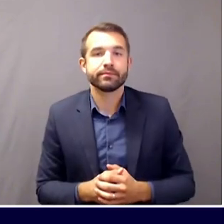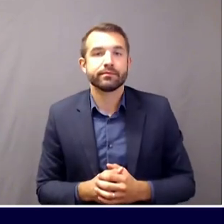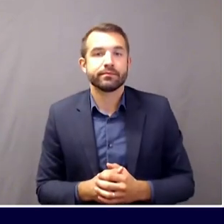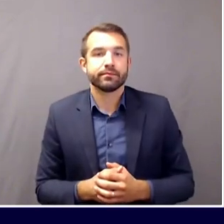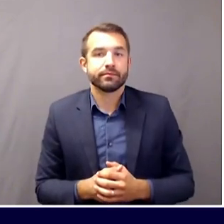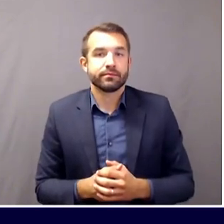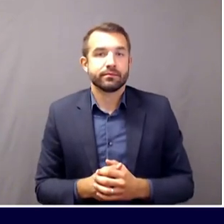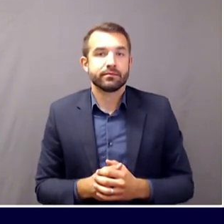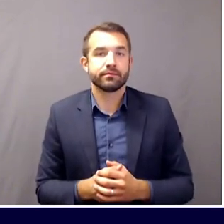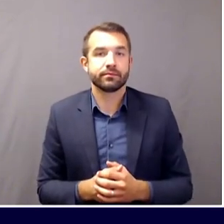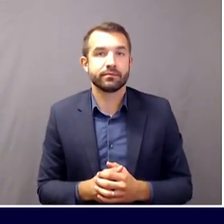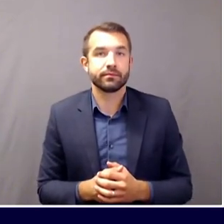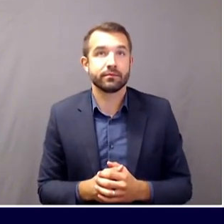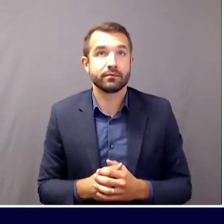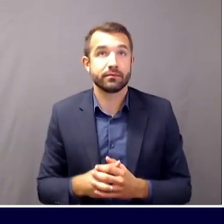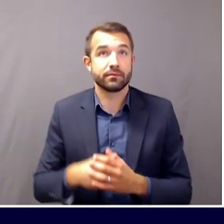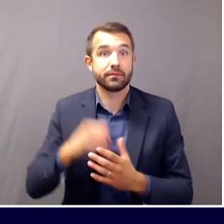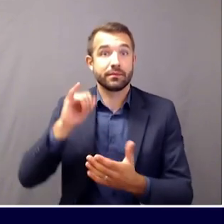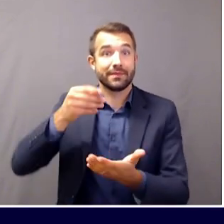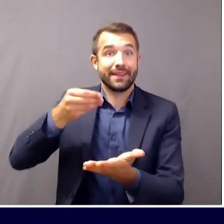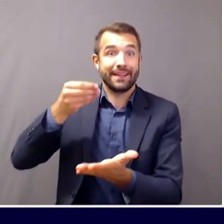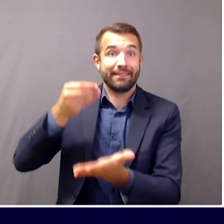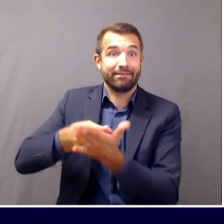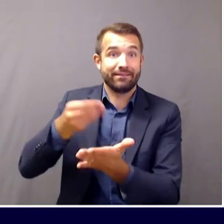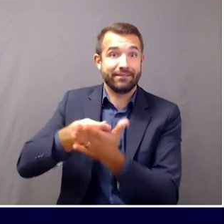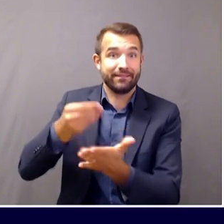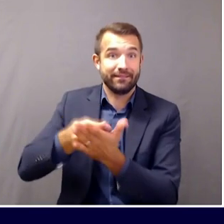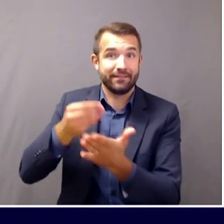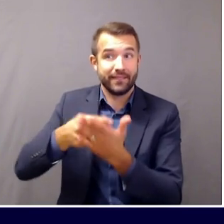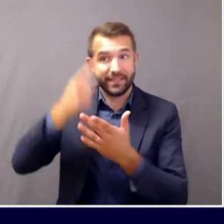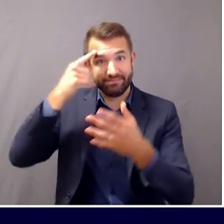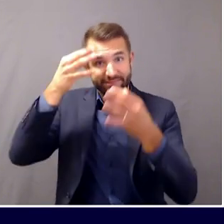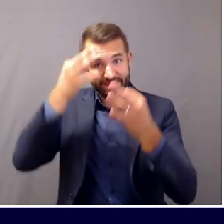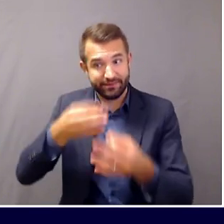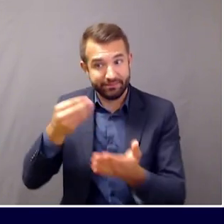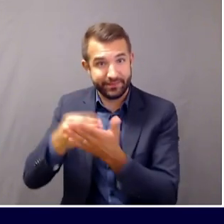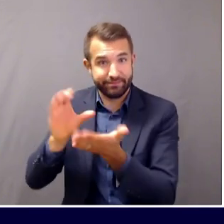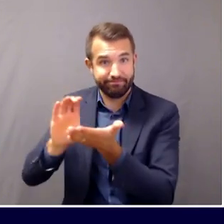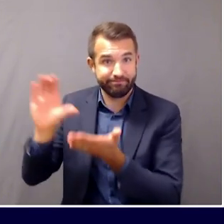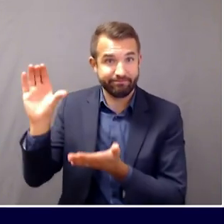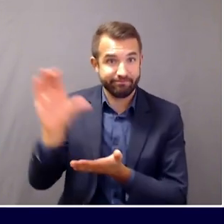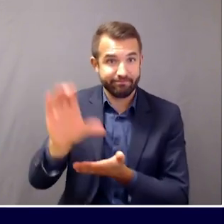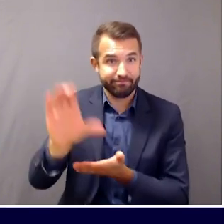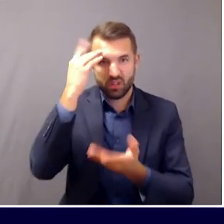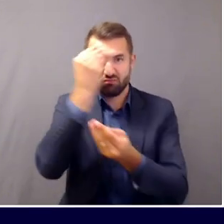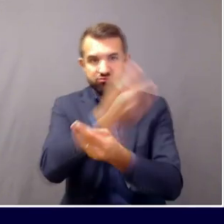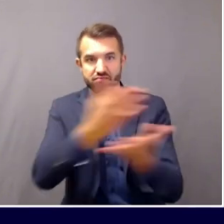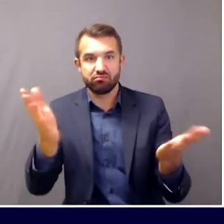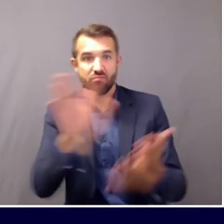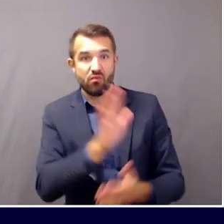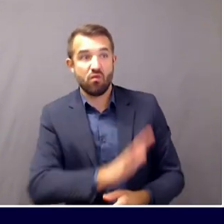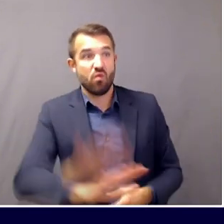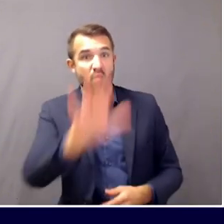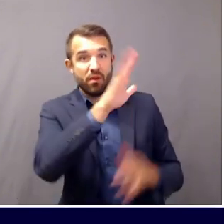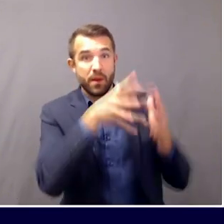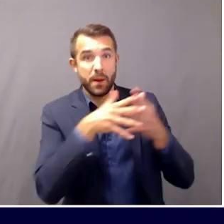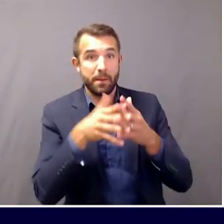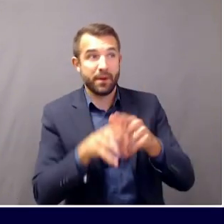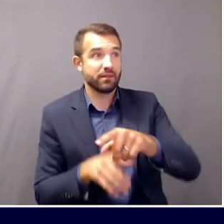This award comes at a time when Maine Adjusted for Population ranks third lowest in the nation in terms of positive cases,